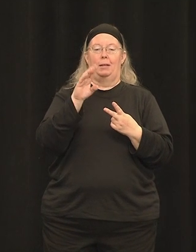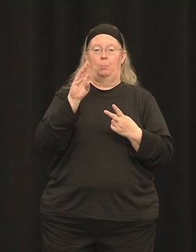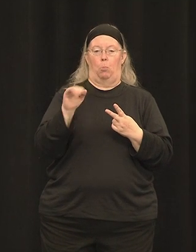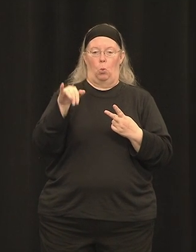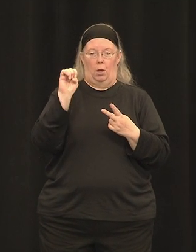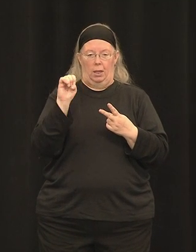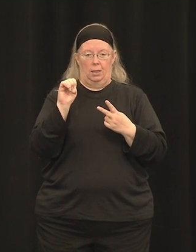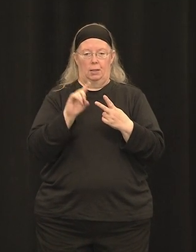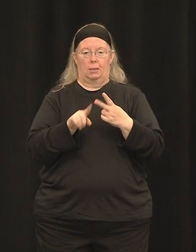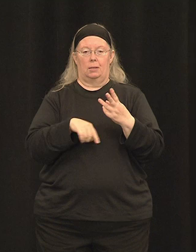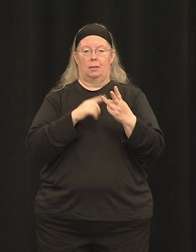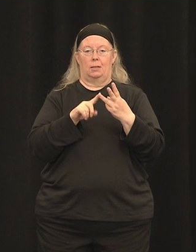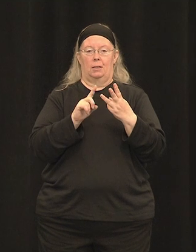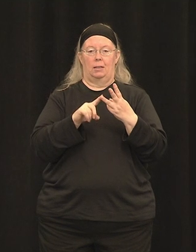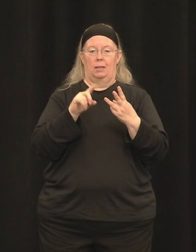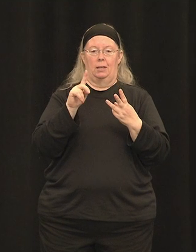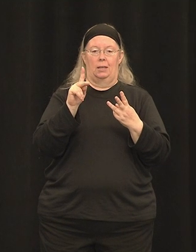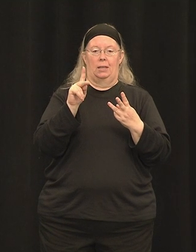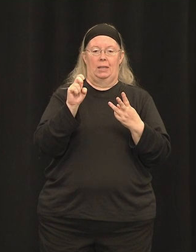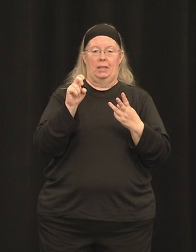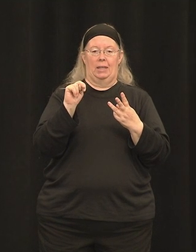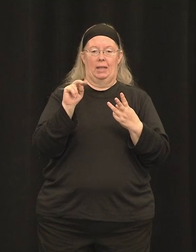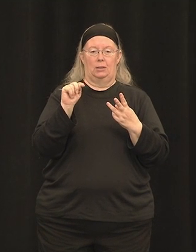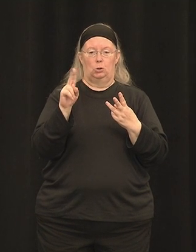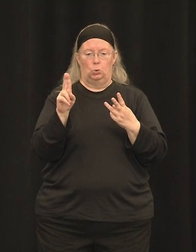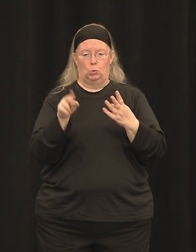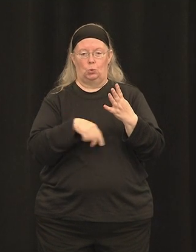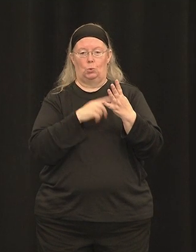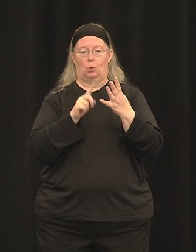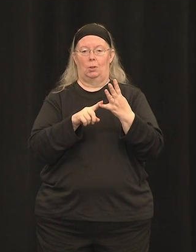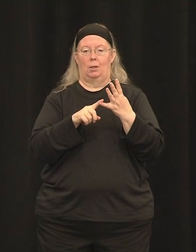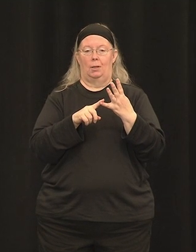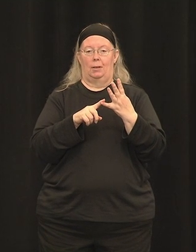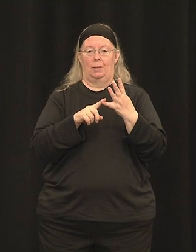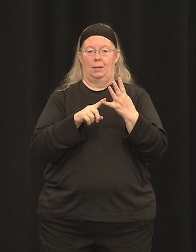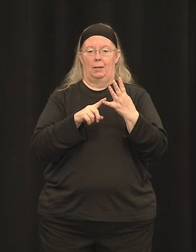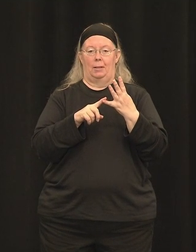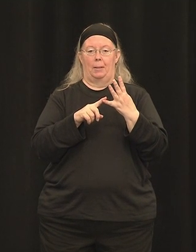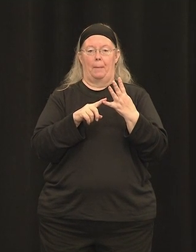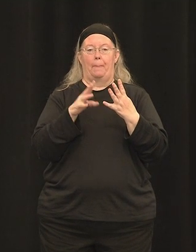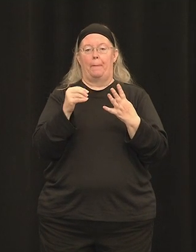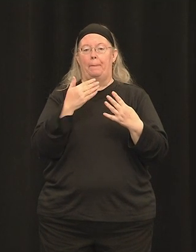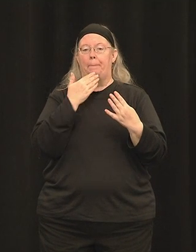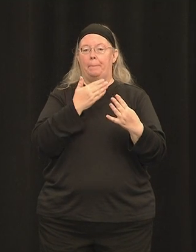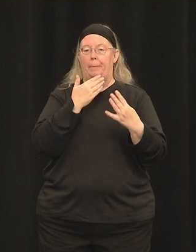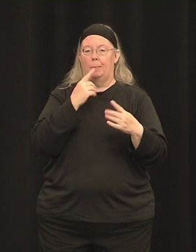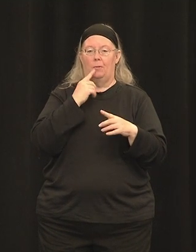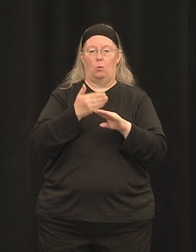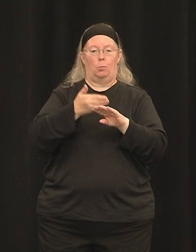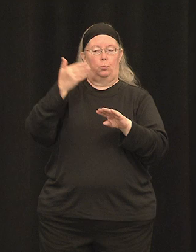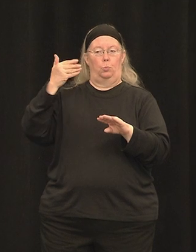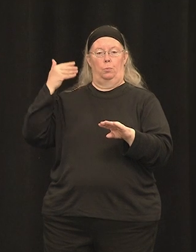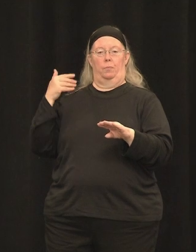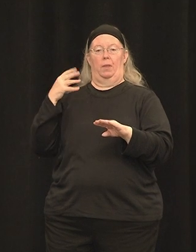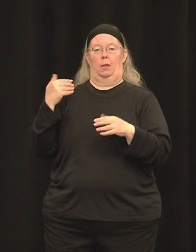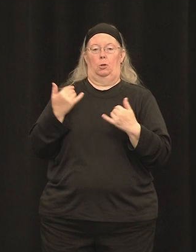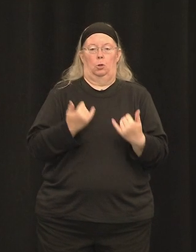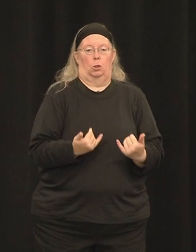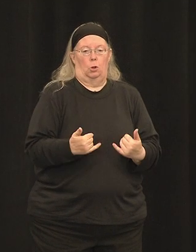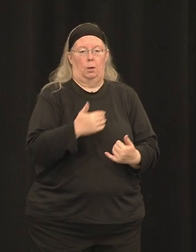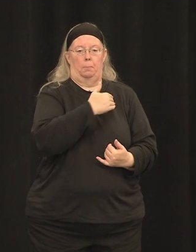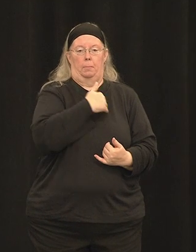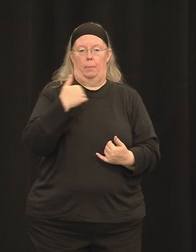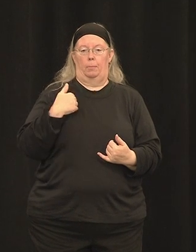CMC, Mike Kelly. But an extra special thank you to the past and current members of the boy lab at the University of Florida,